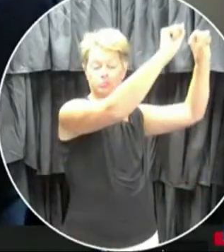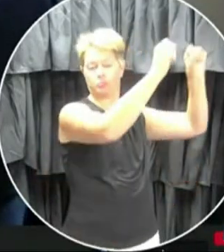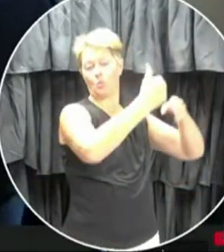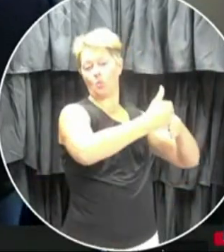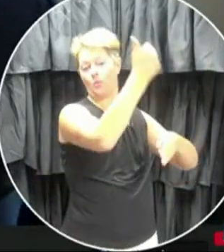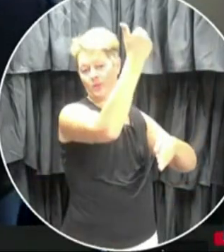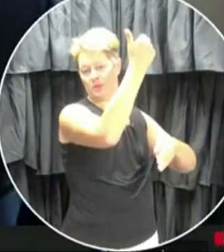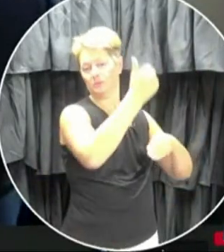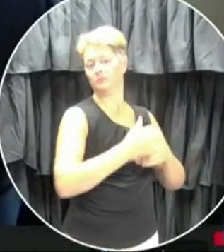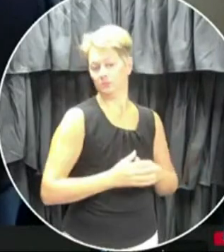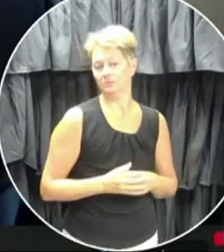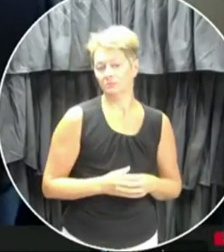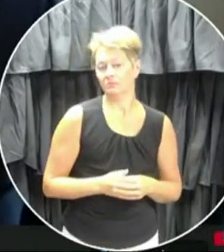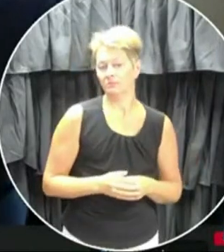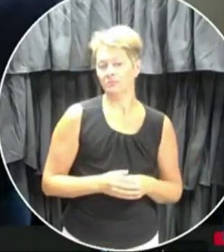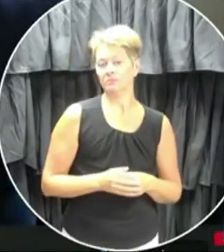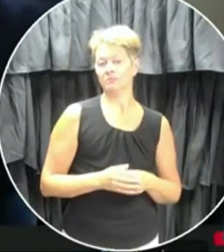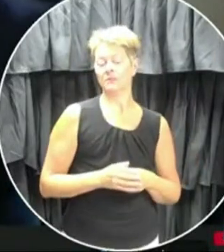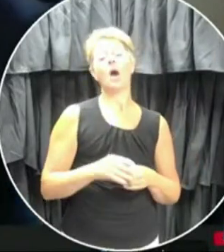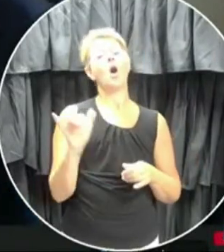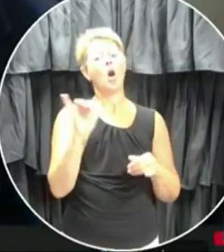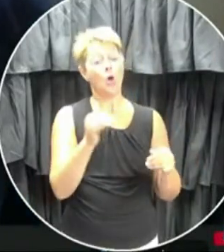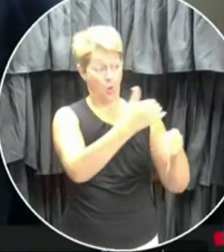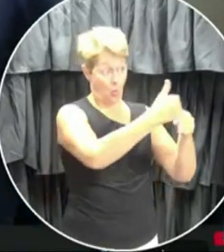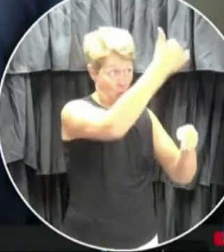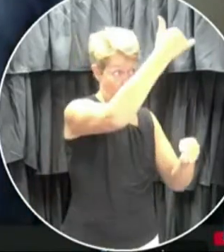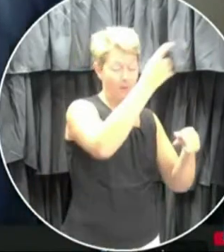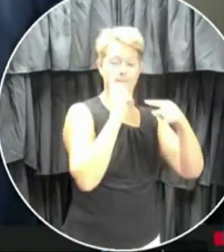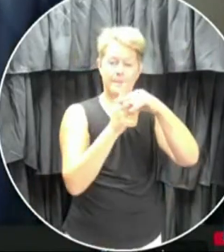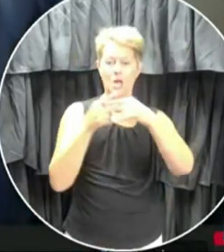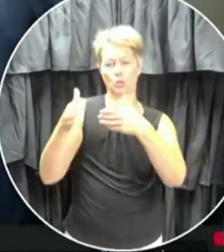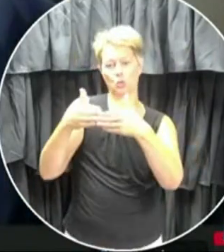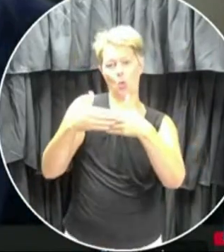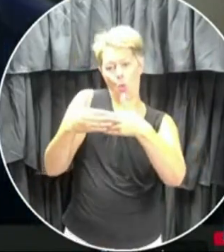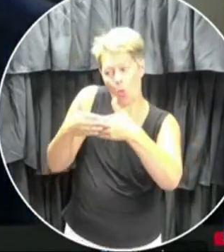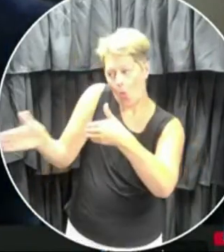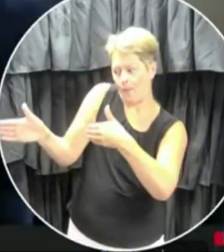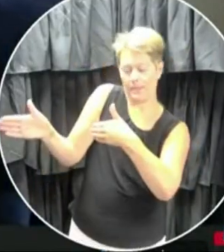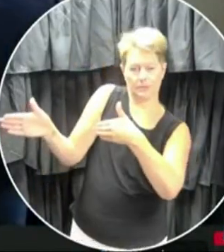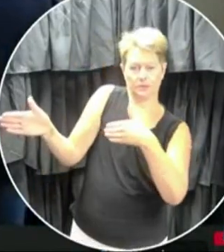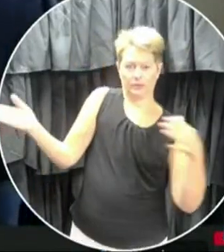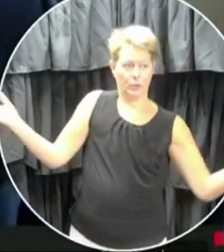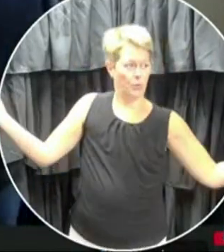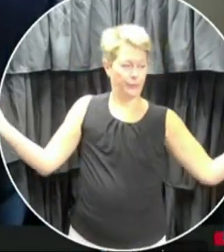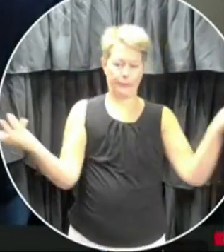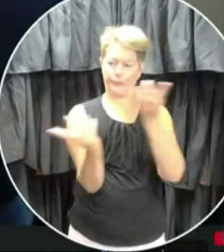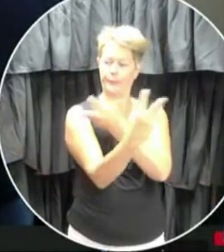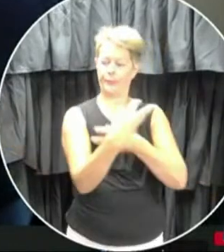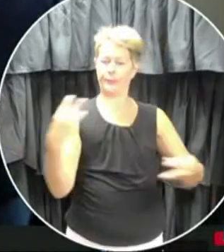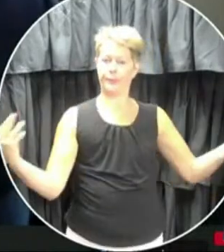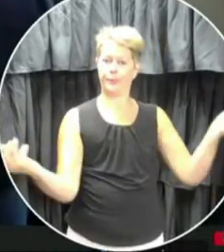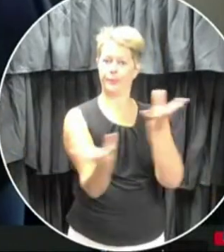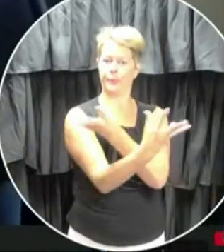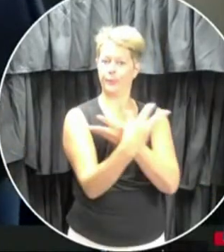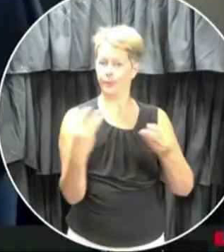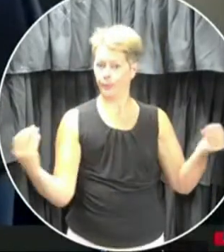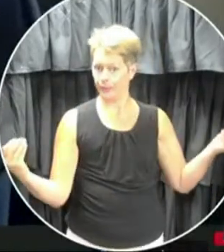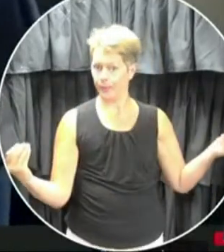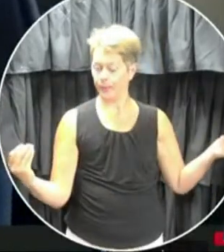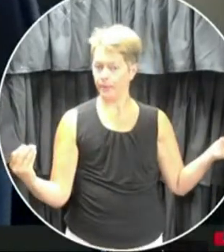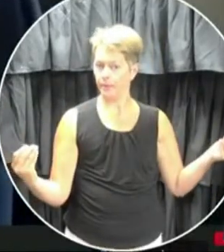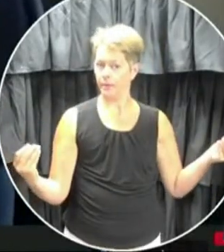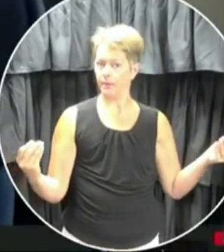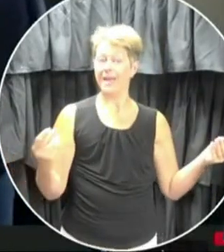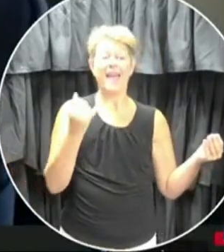to the required amount and the door allows fresh air to flow through. Even in times when there might be some